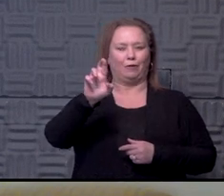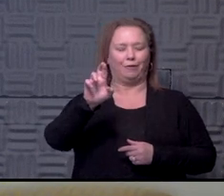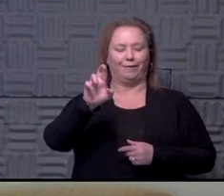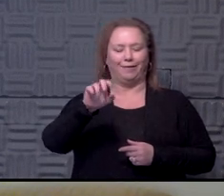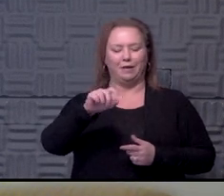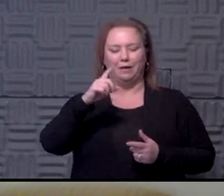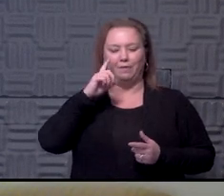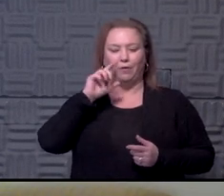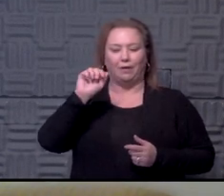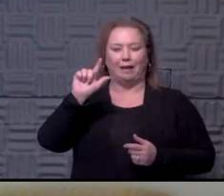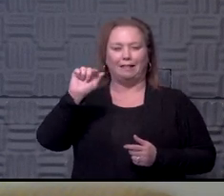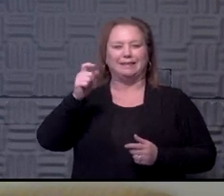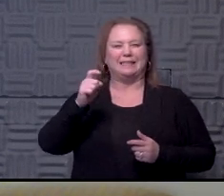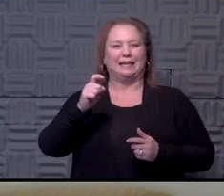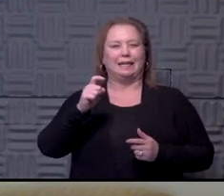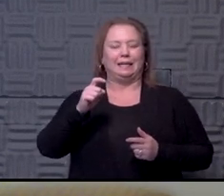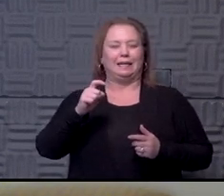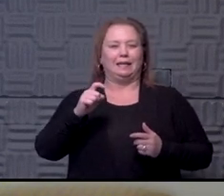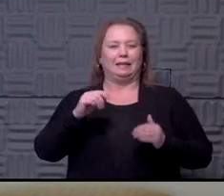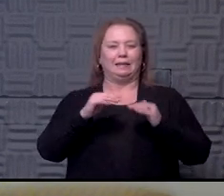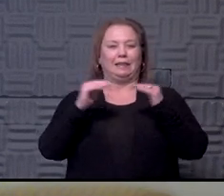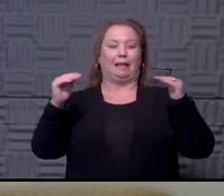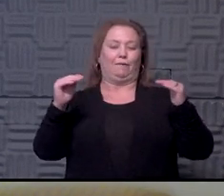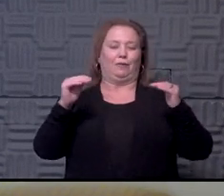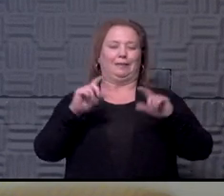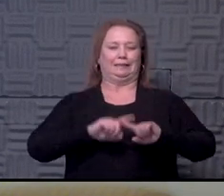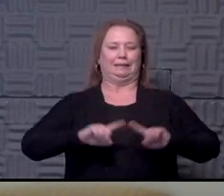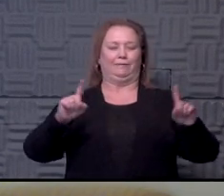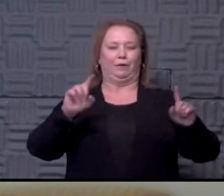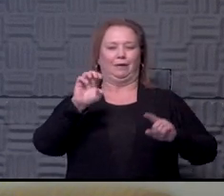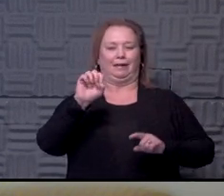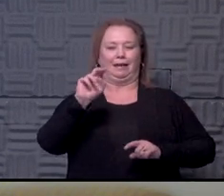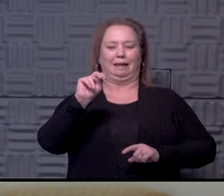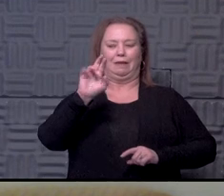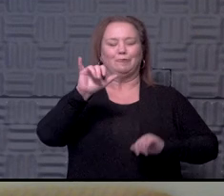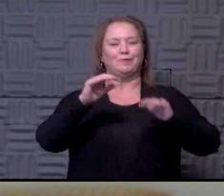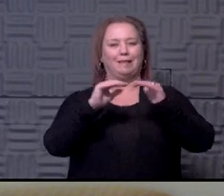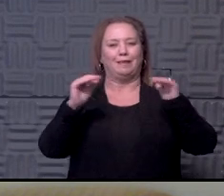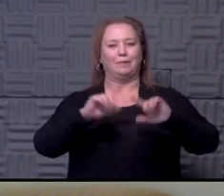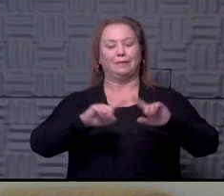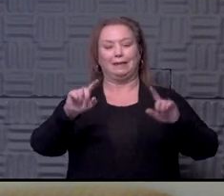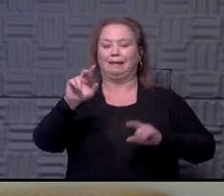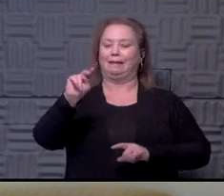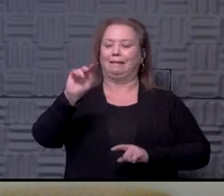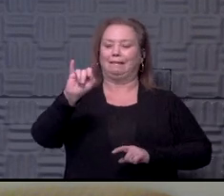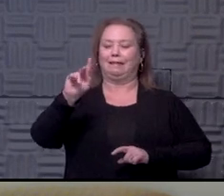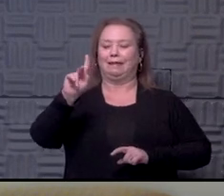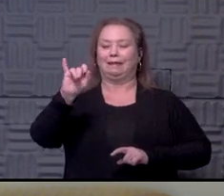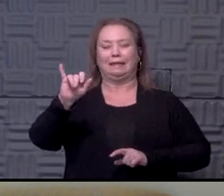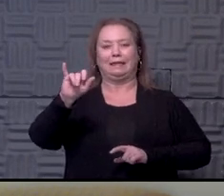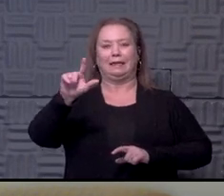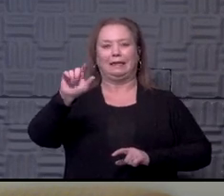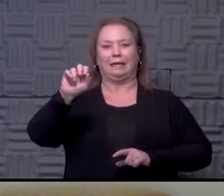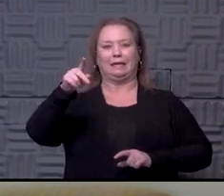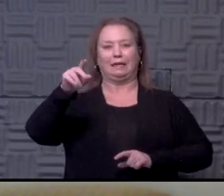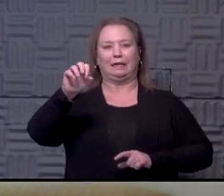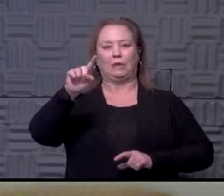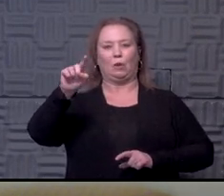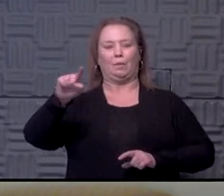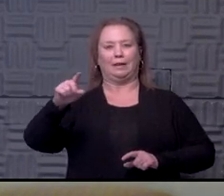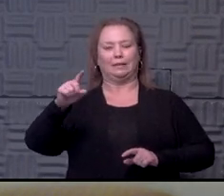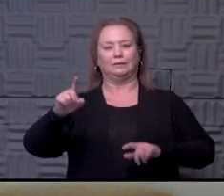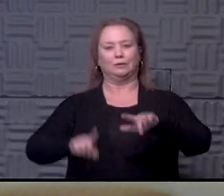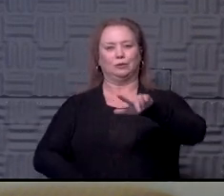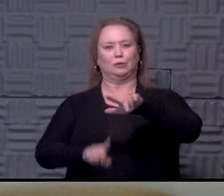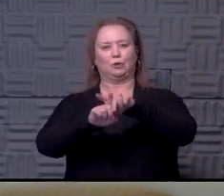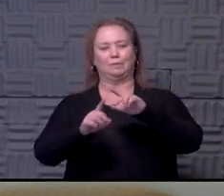But the energy is different. I remember Nicky Lopez coming into the training room and he said there's a little bit more juice this year.